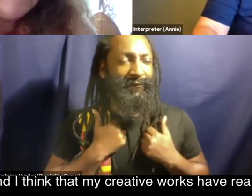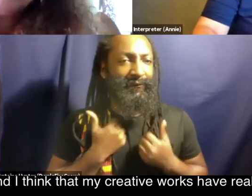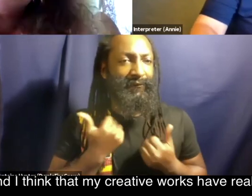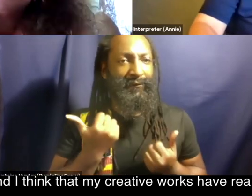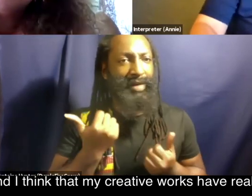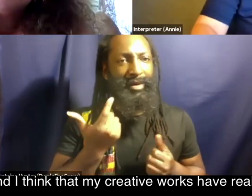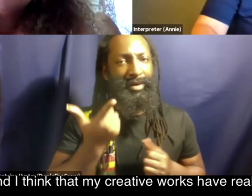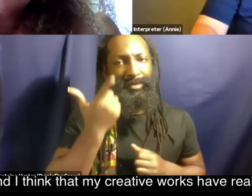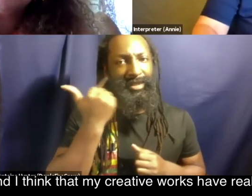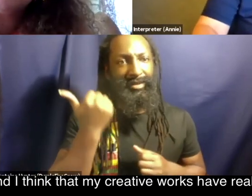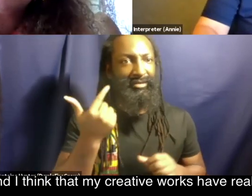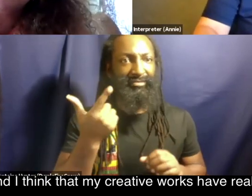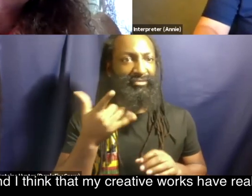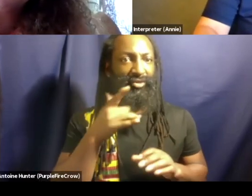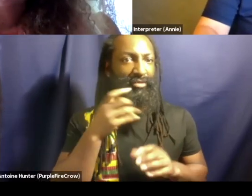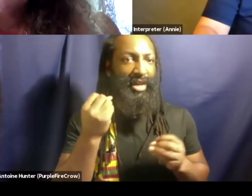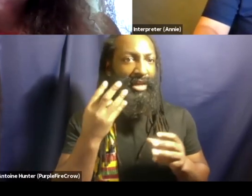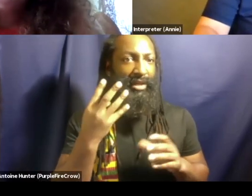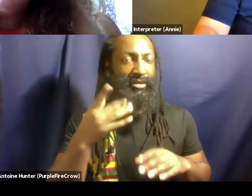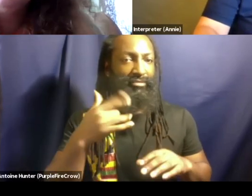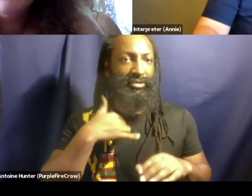uh have really saved my life